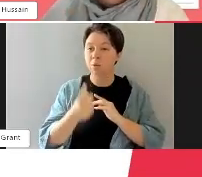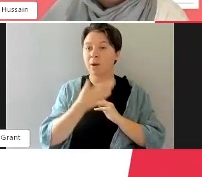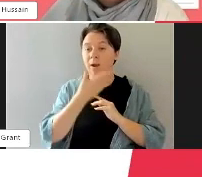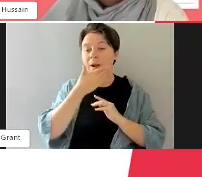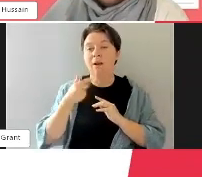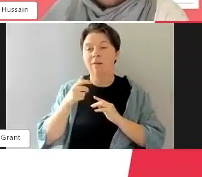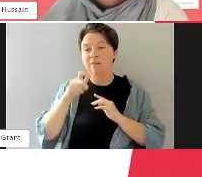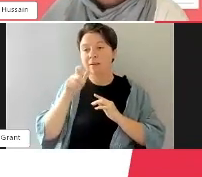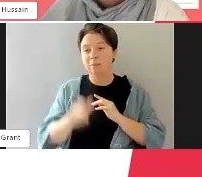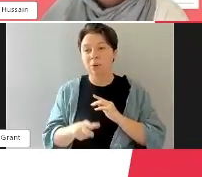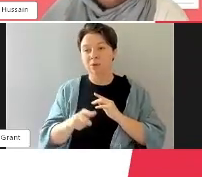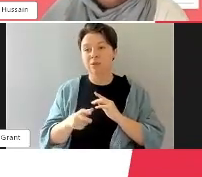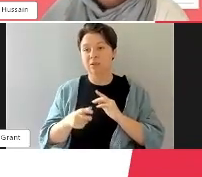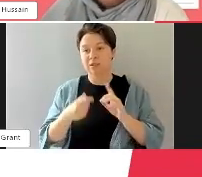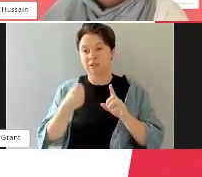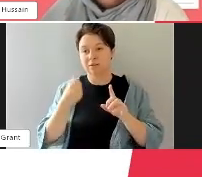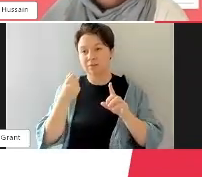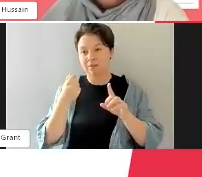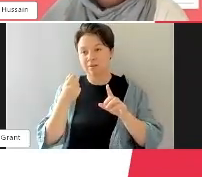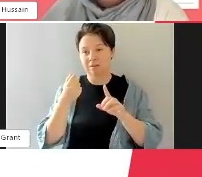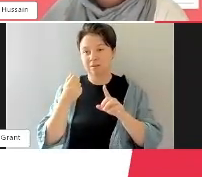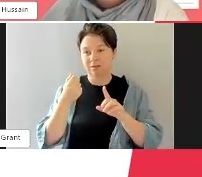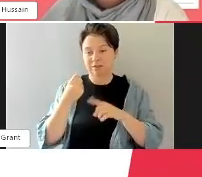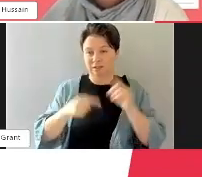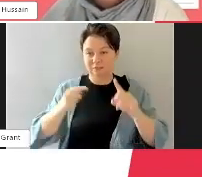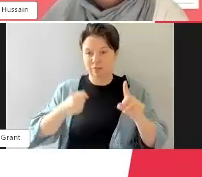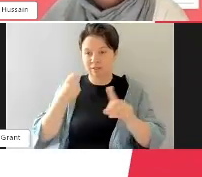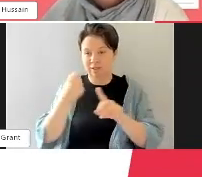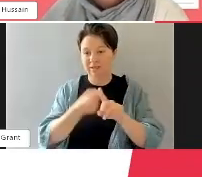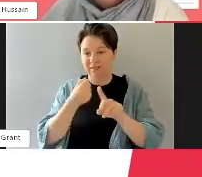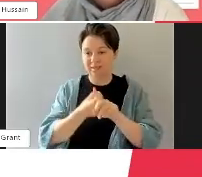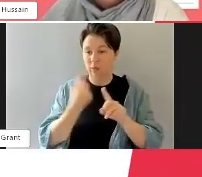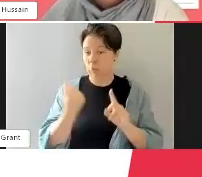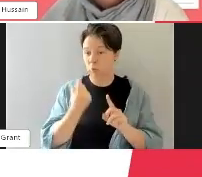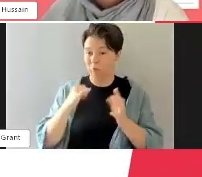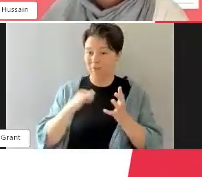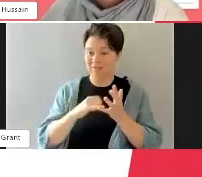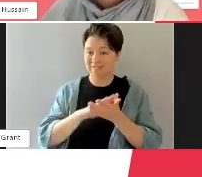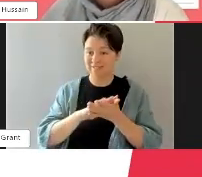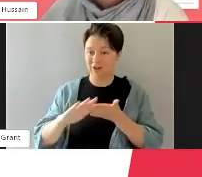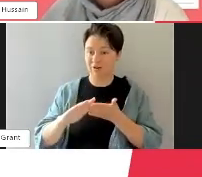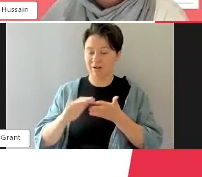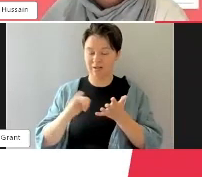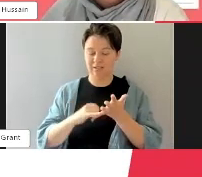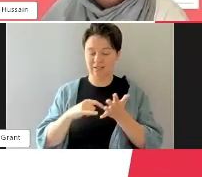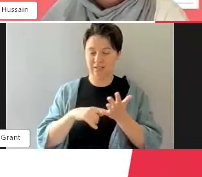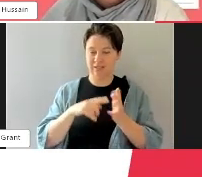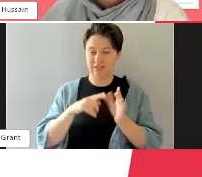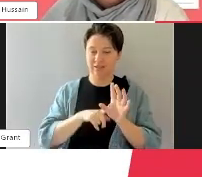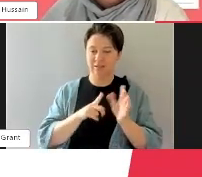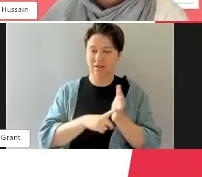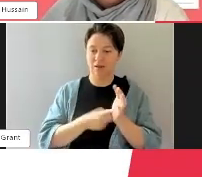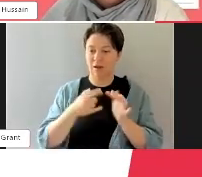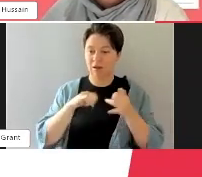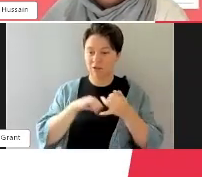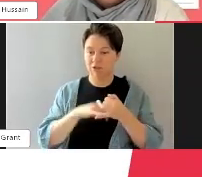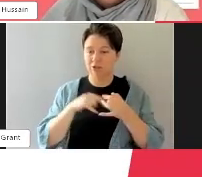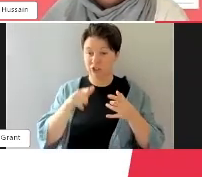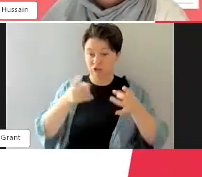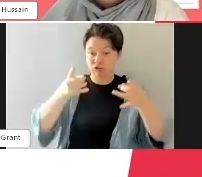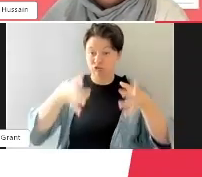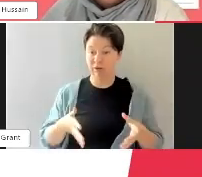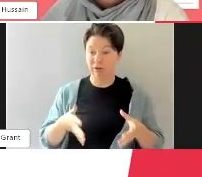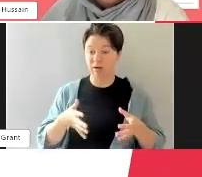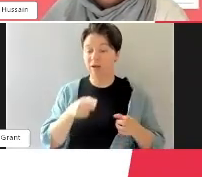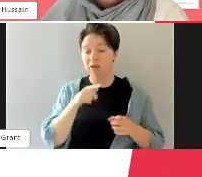expert and advocate, you really have got to join us. Sarah Stiles, uh, the director, um, she'll be there. And thank you